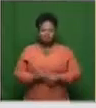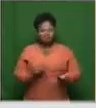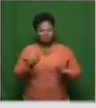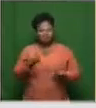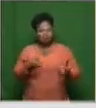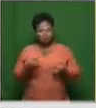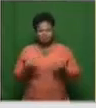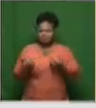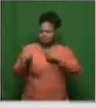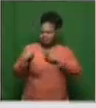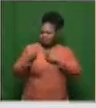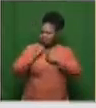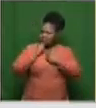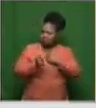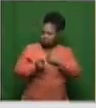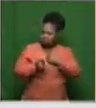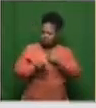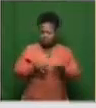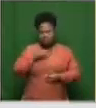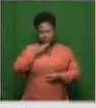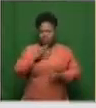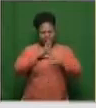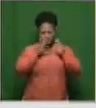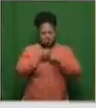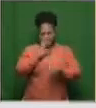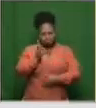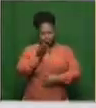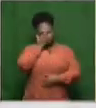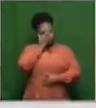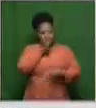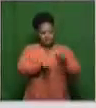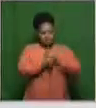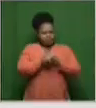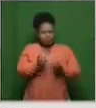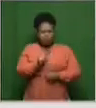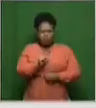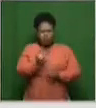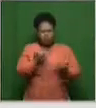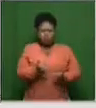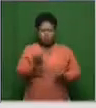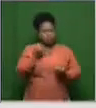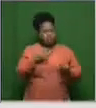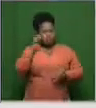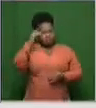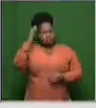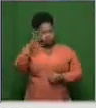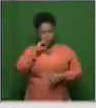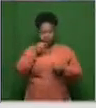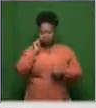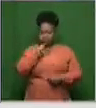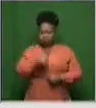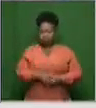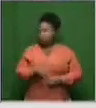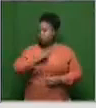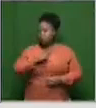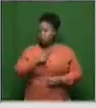the fact that is it not all just too soon. And I bring up theories that a lot of people are speaking to. I mean, we talk about